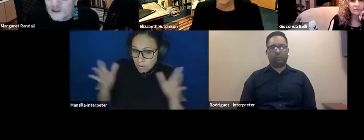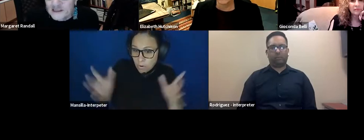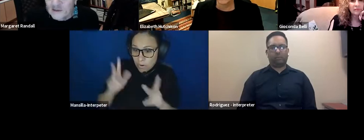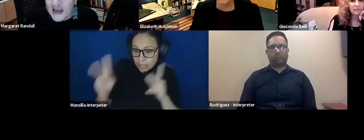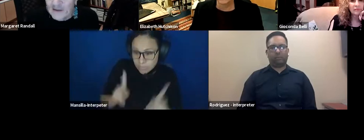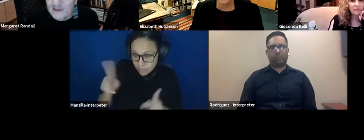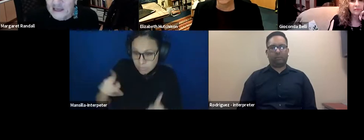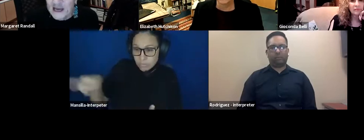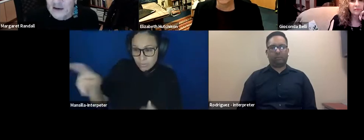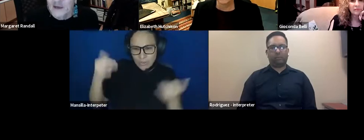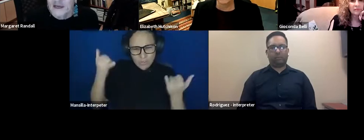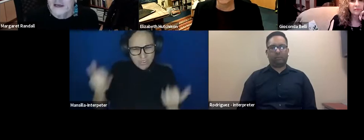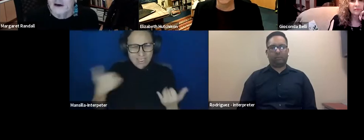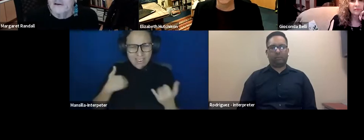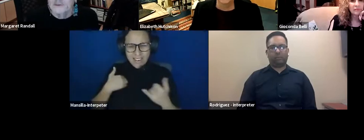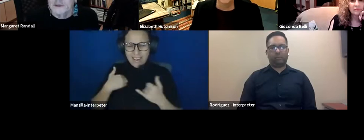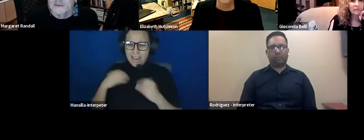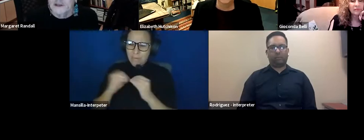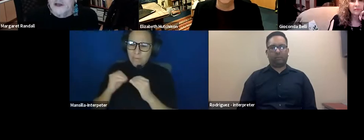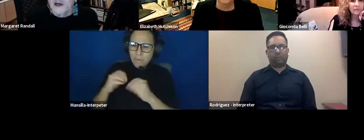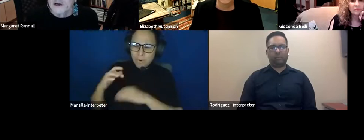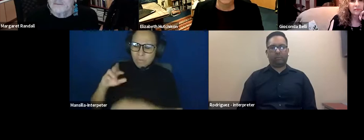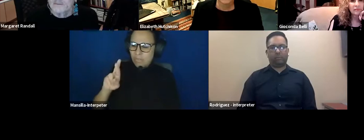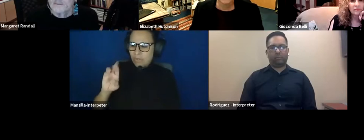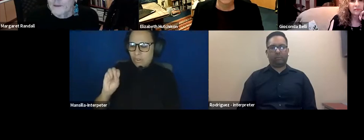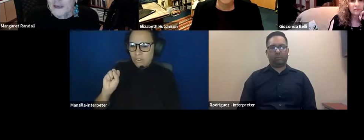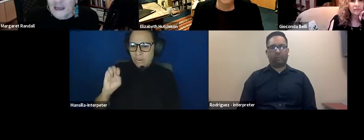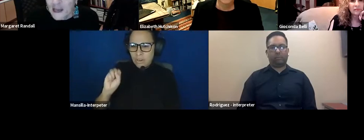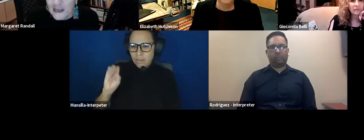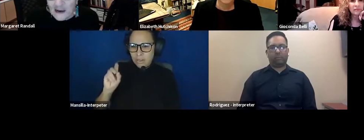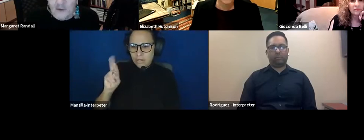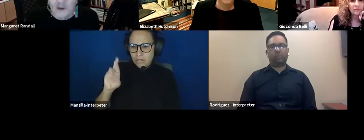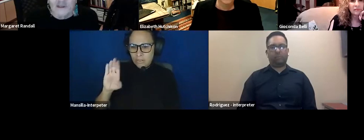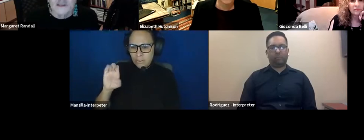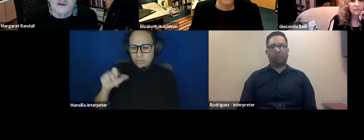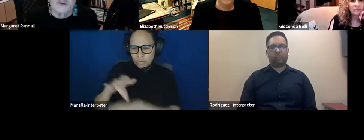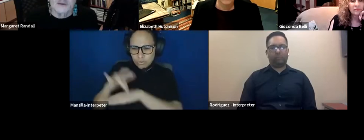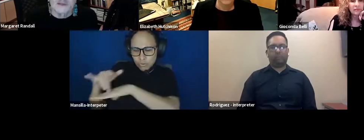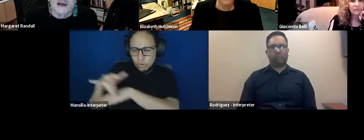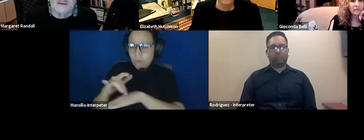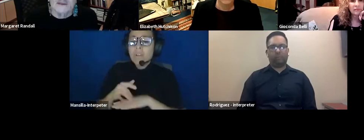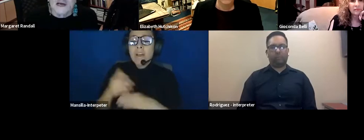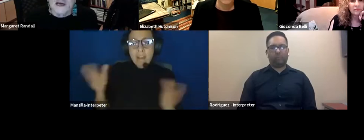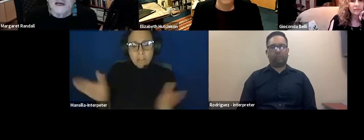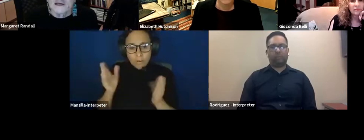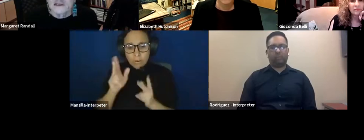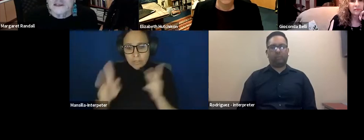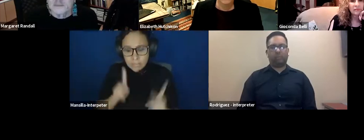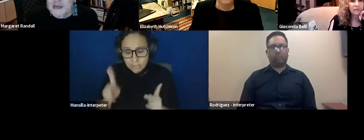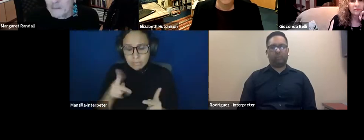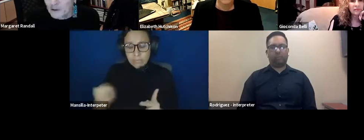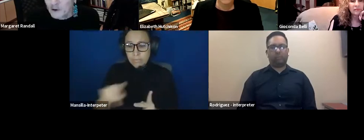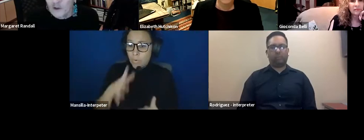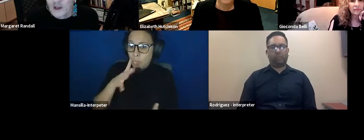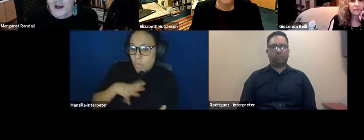resources that we have today. We can encourage people, um, women and, and everyone to speak for themselves, uh, to